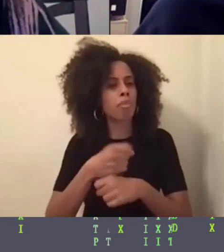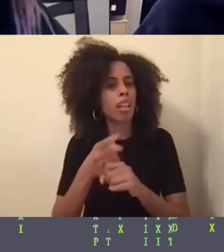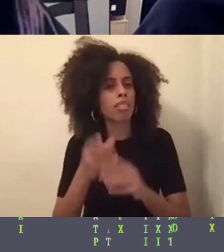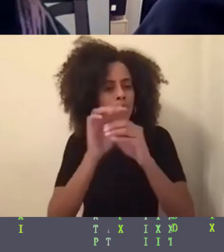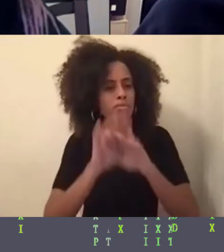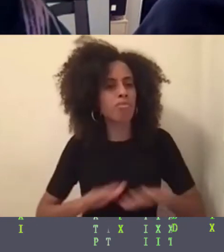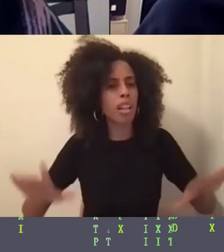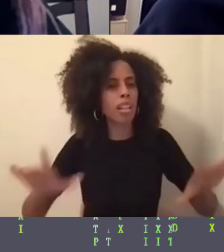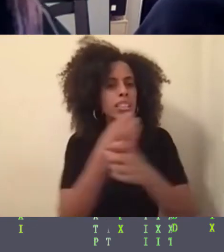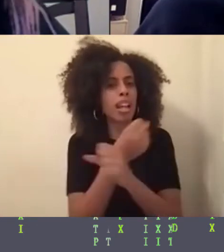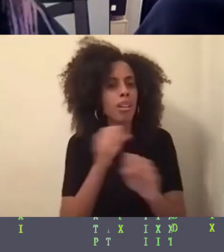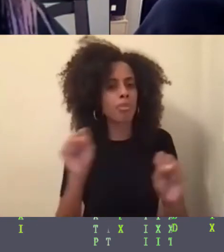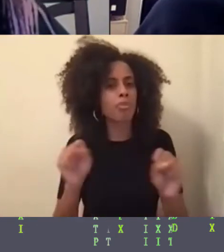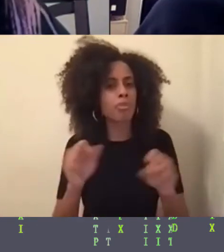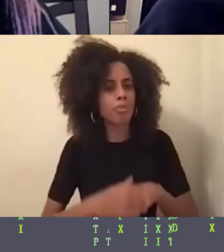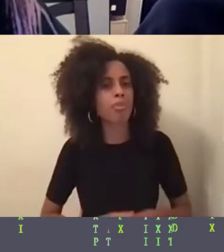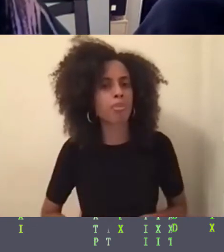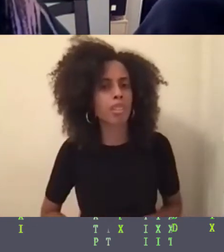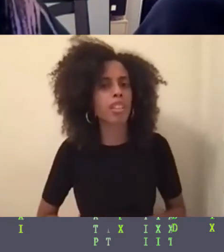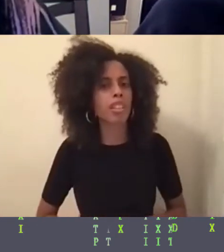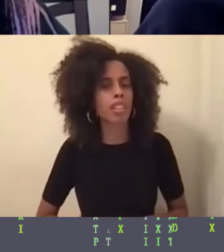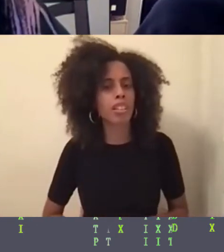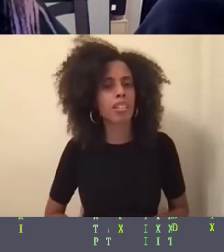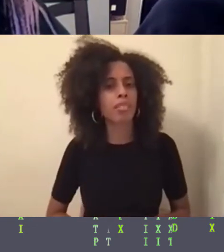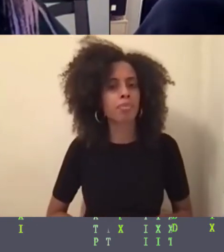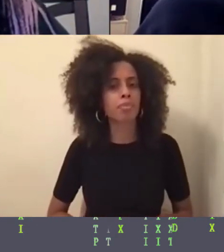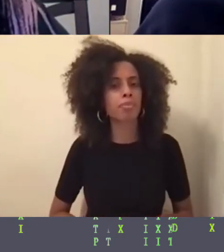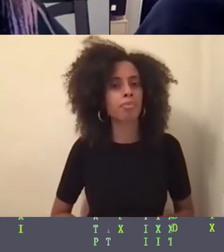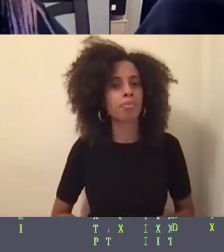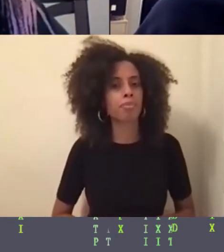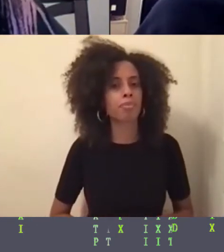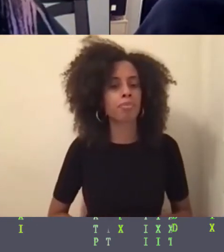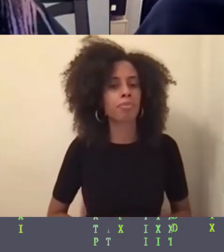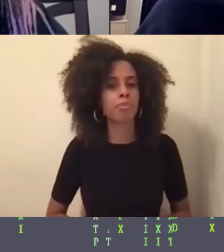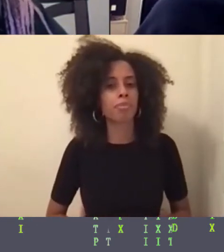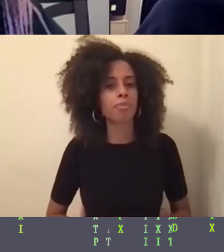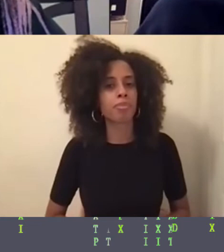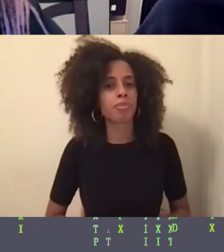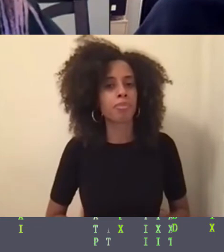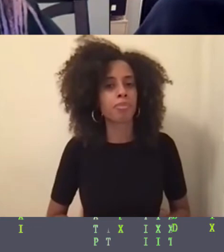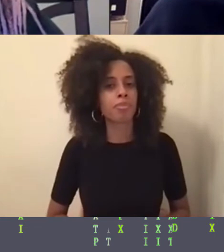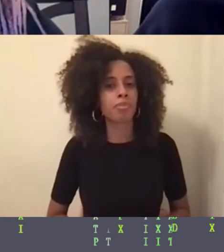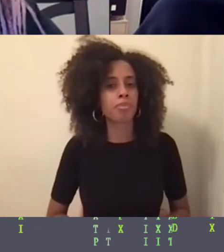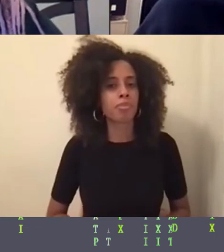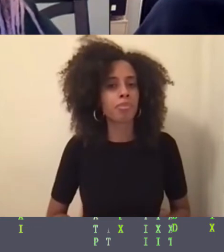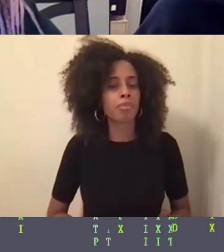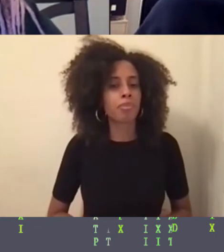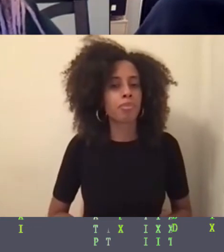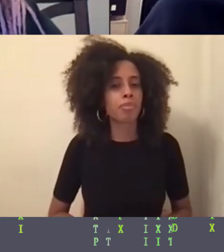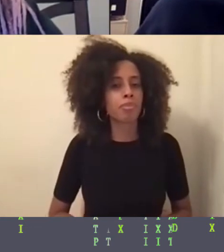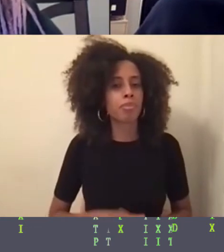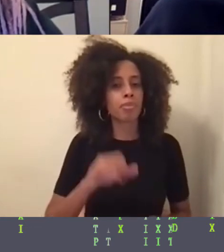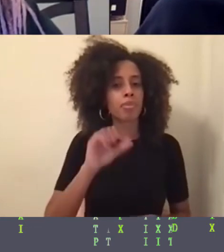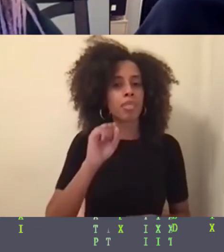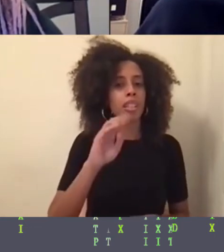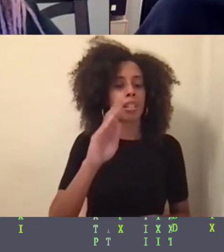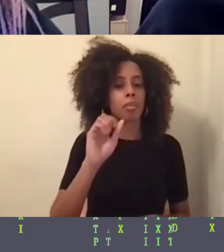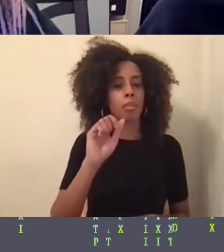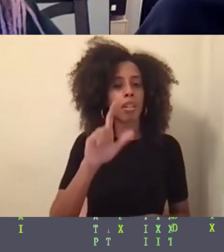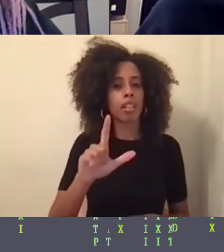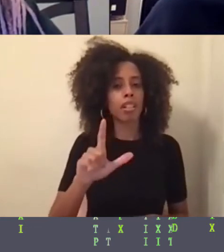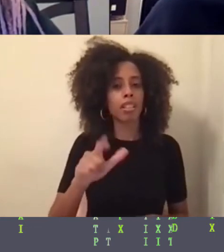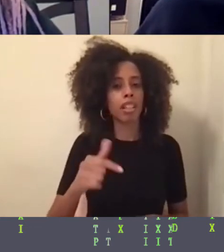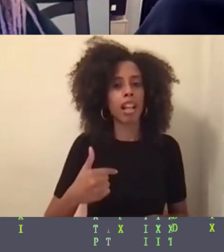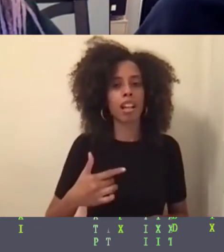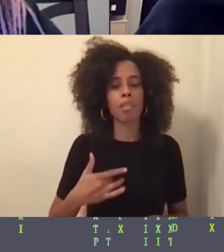All right. I, I feel like we have, I'm going